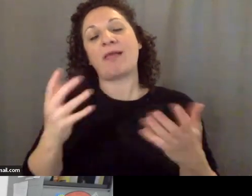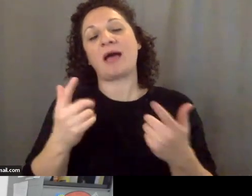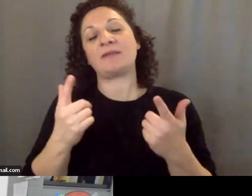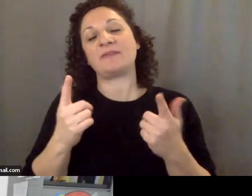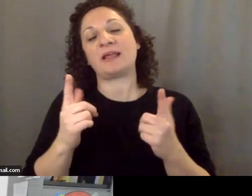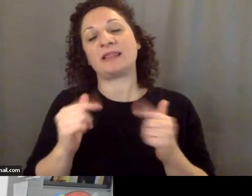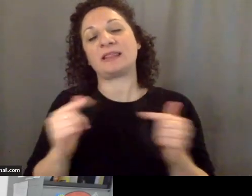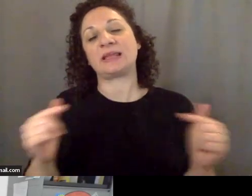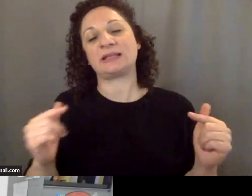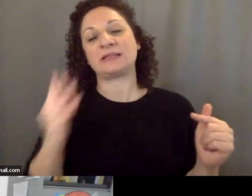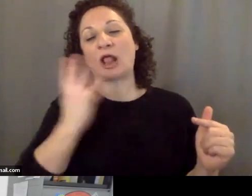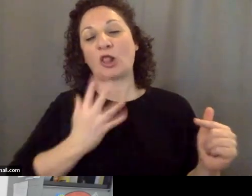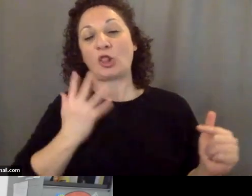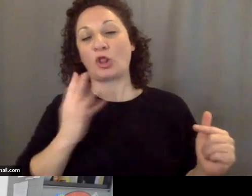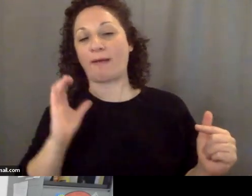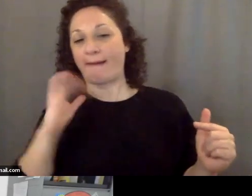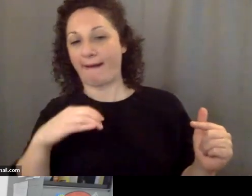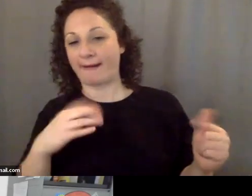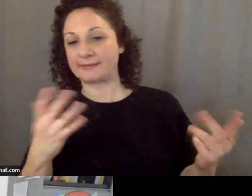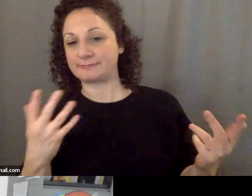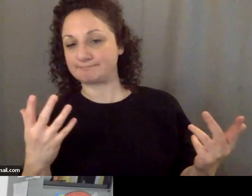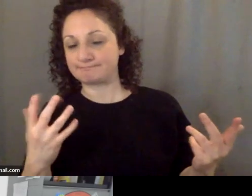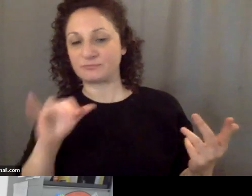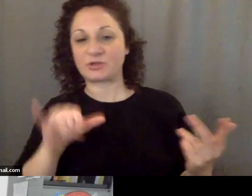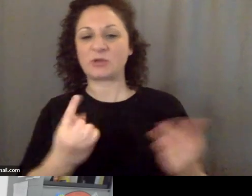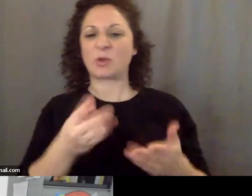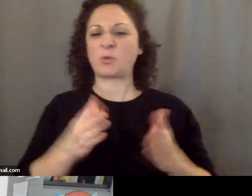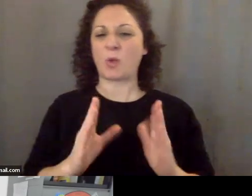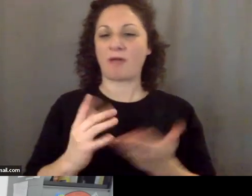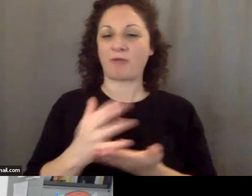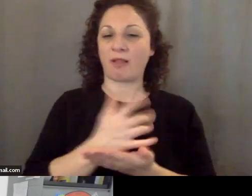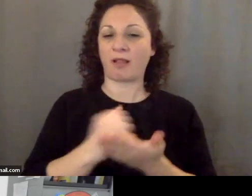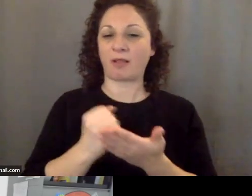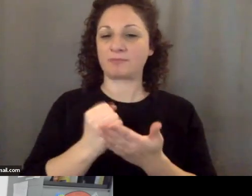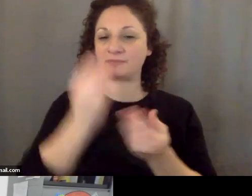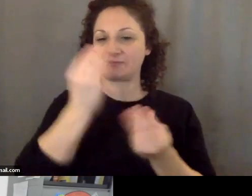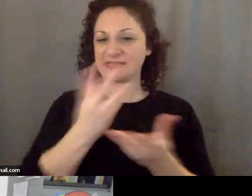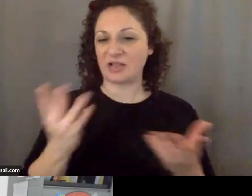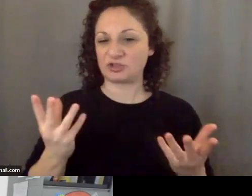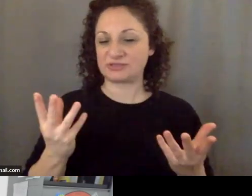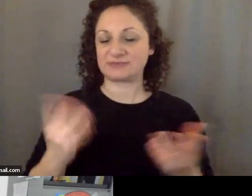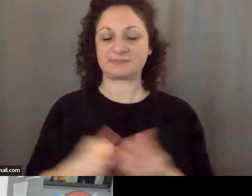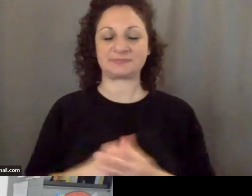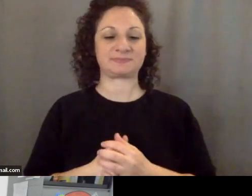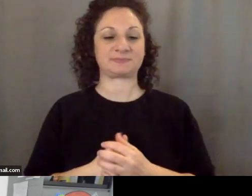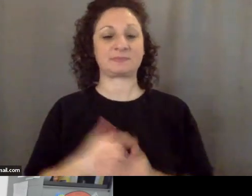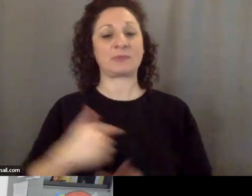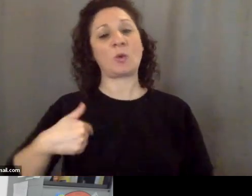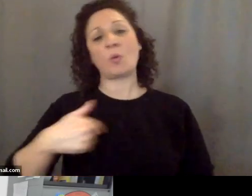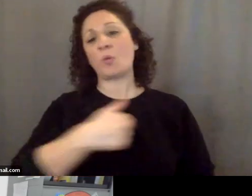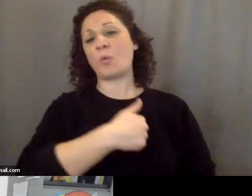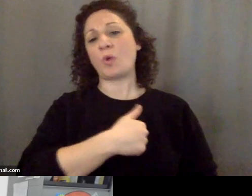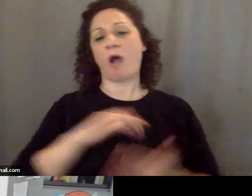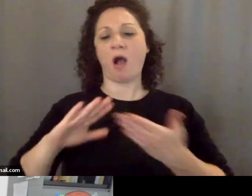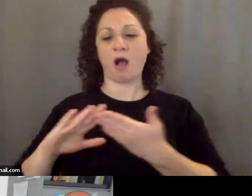put it that way. So that's one way of collecting intelligence. Another is that we are a very open source community